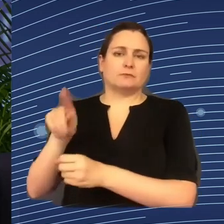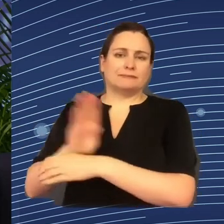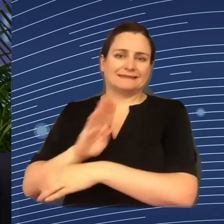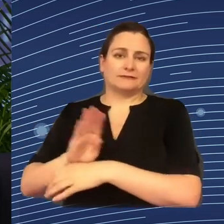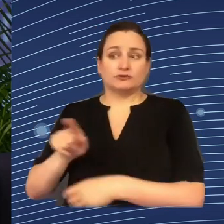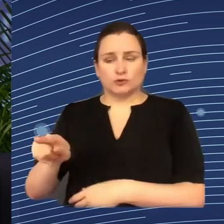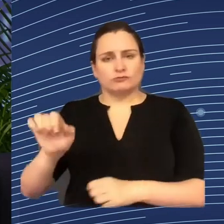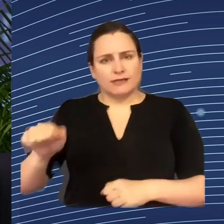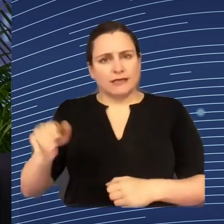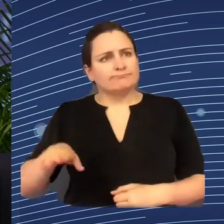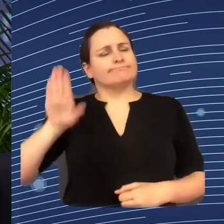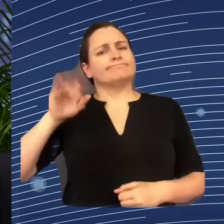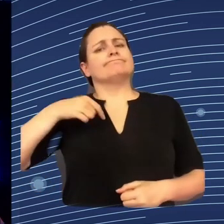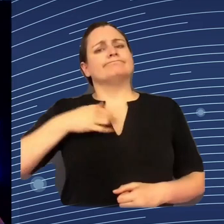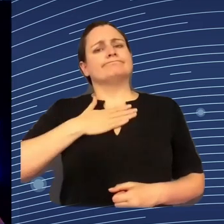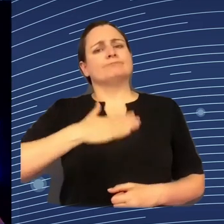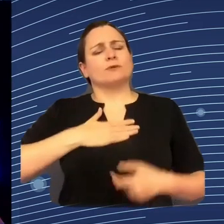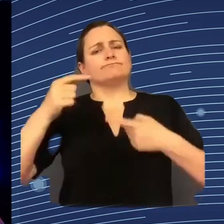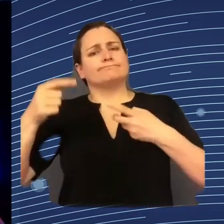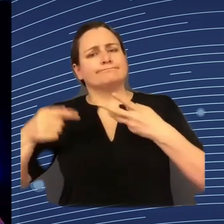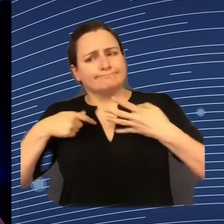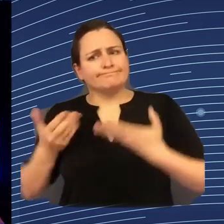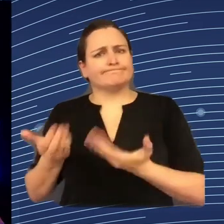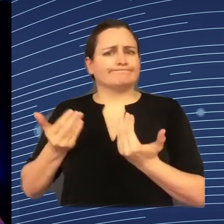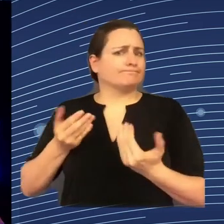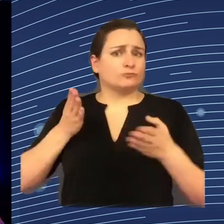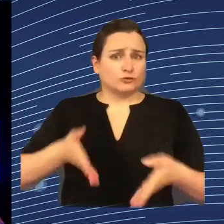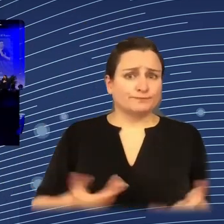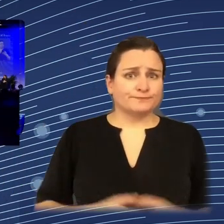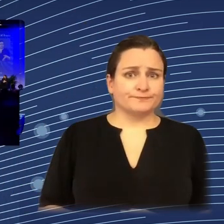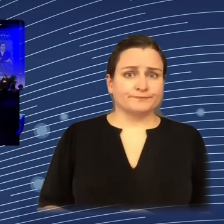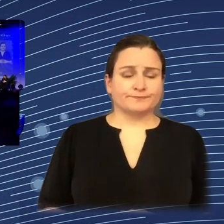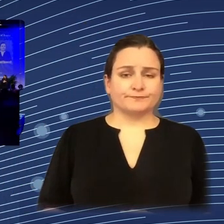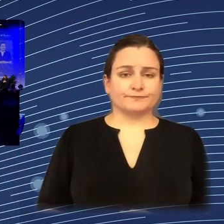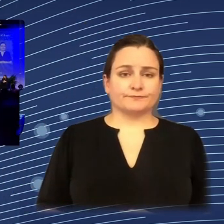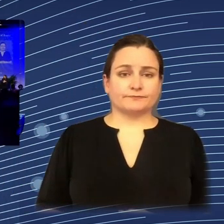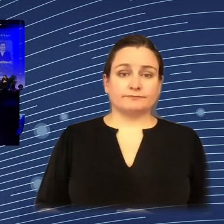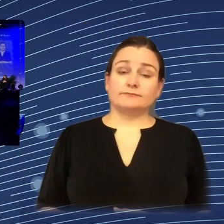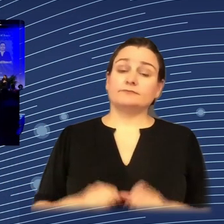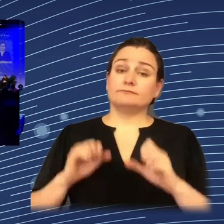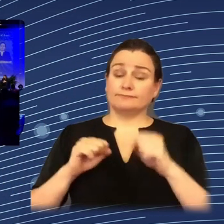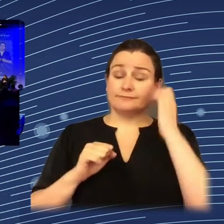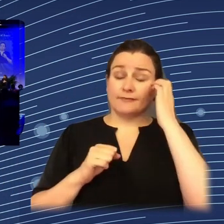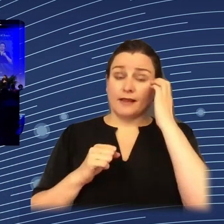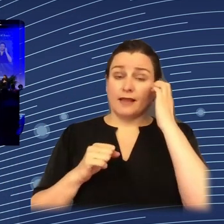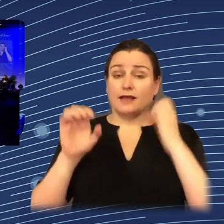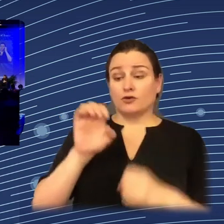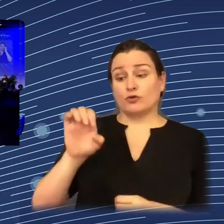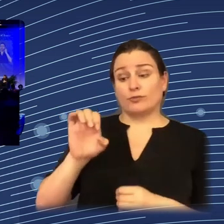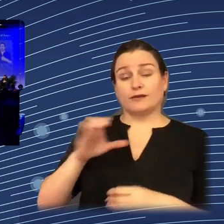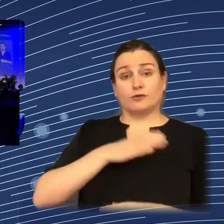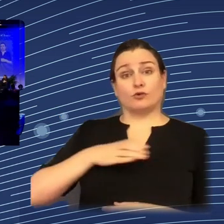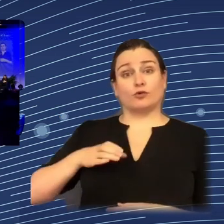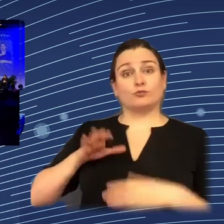that dimension. Thank you very much. indeed, without prejudging the decisions of the European Commission, we take good note of these